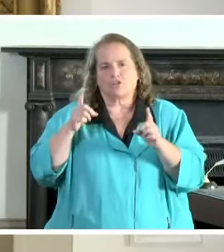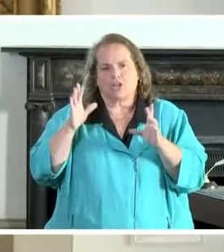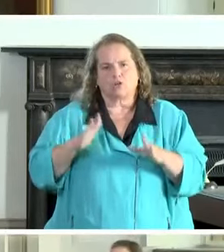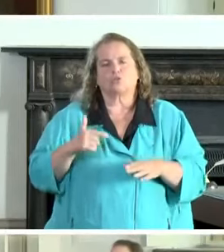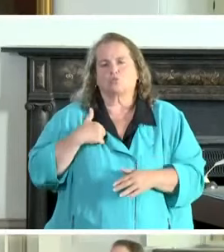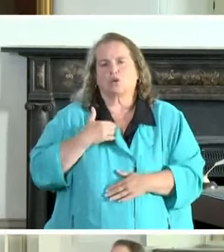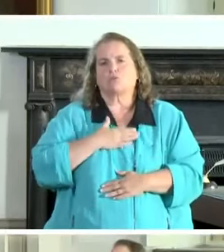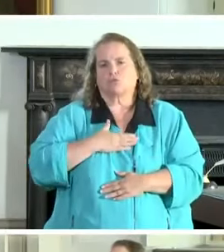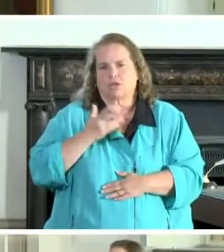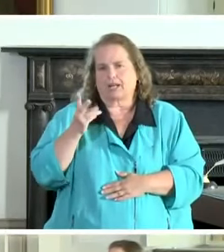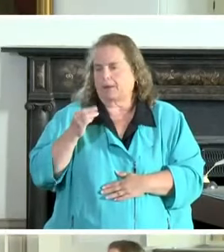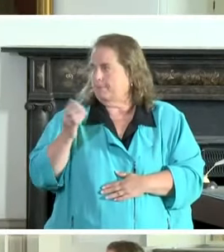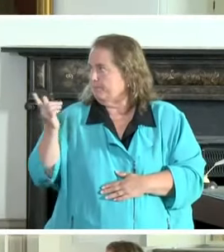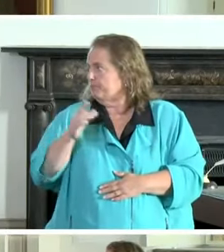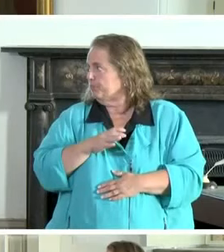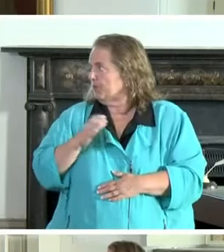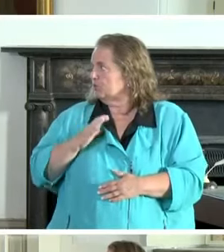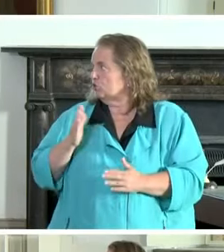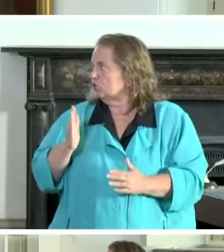commissioner